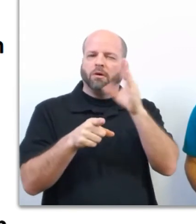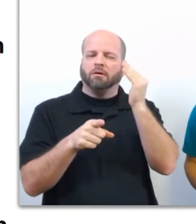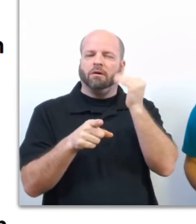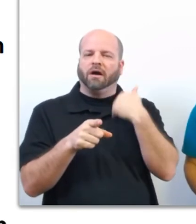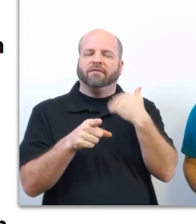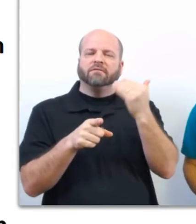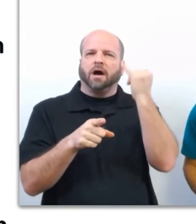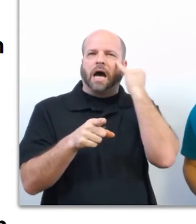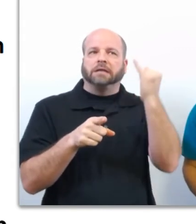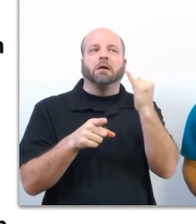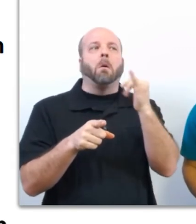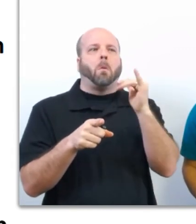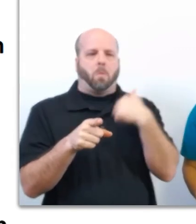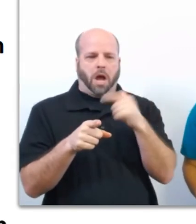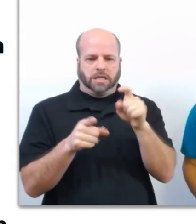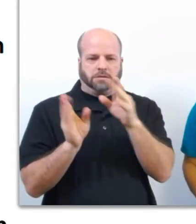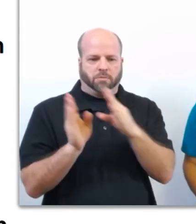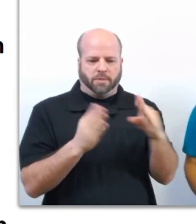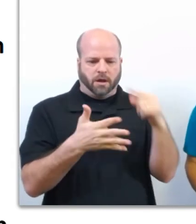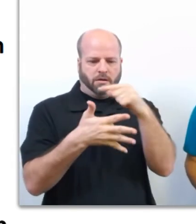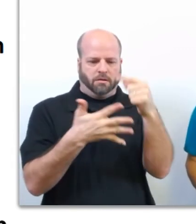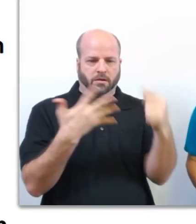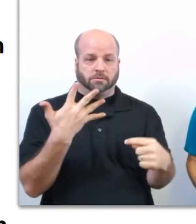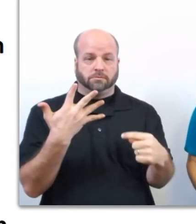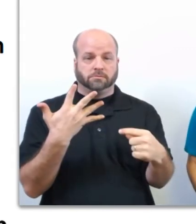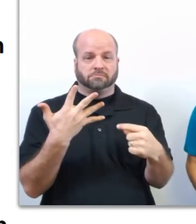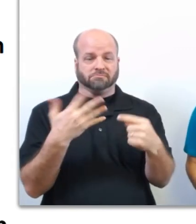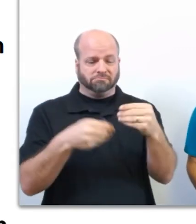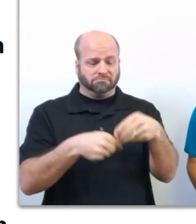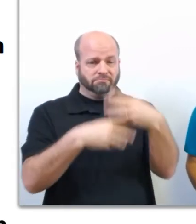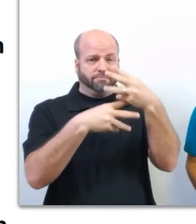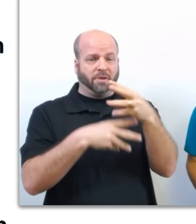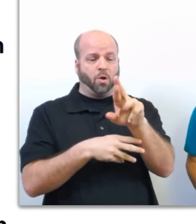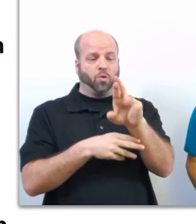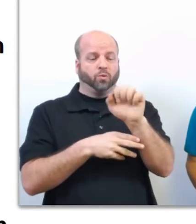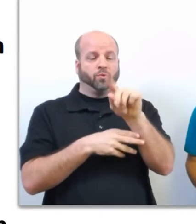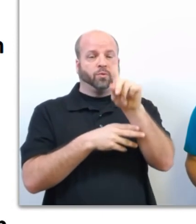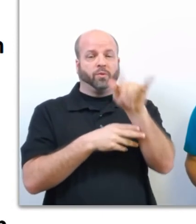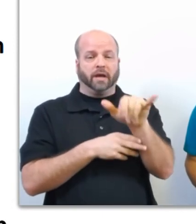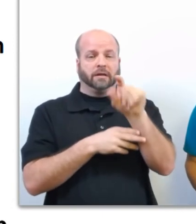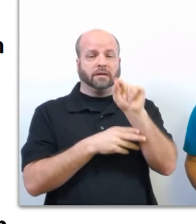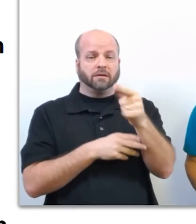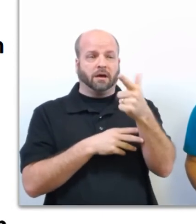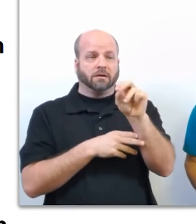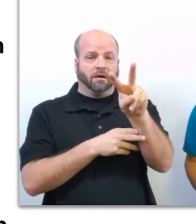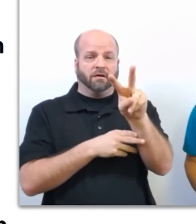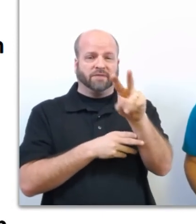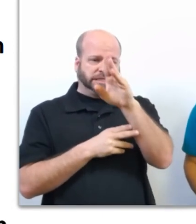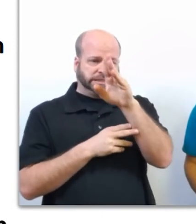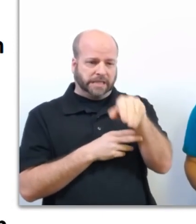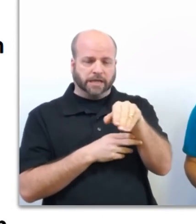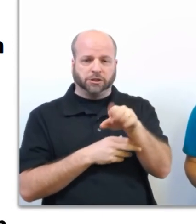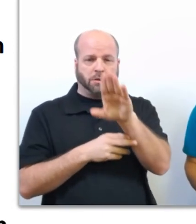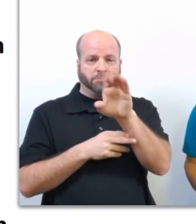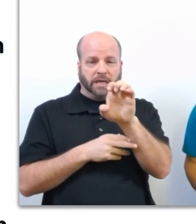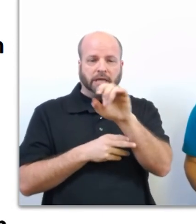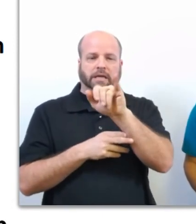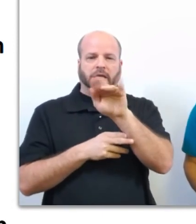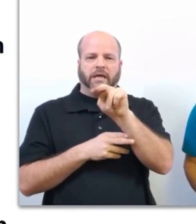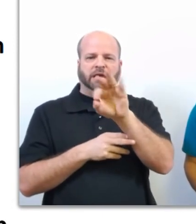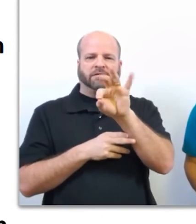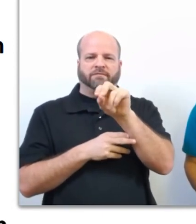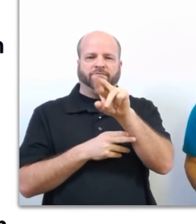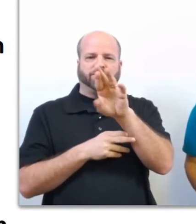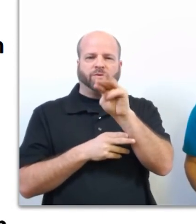weather threats you need to plan for. We recommend visiting ready.gov slash be informed where there is a lot of great